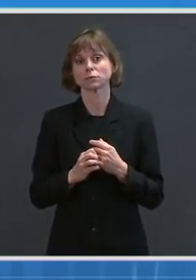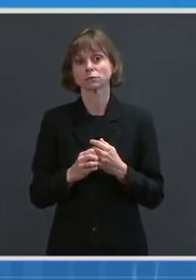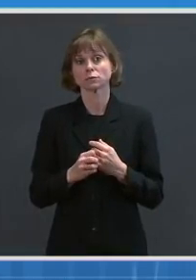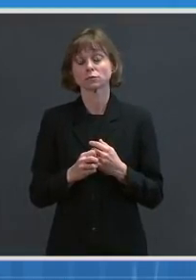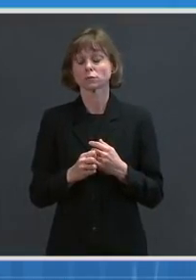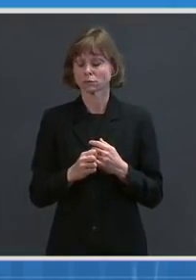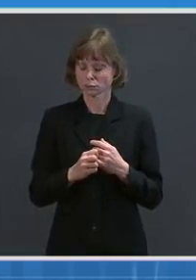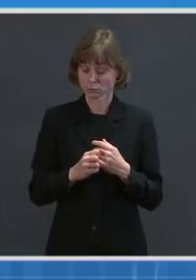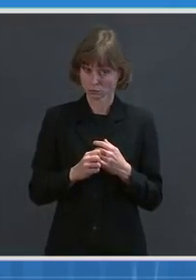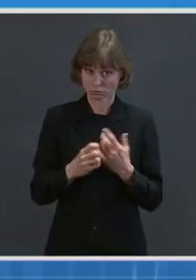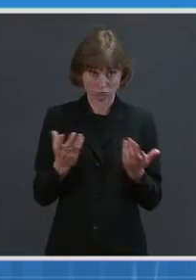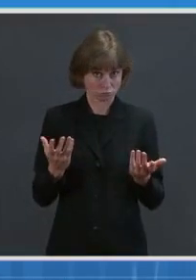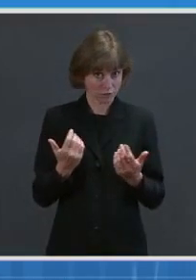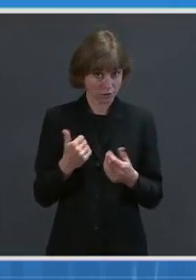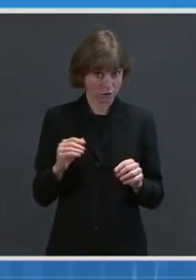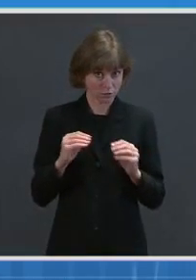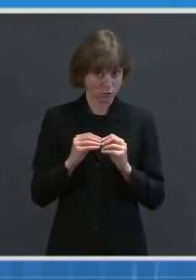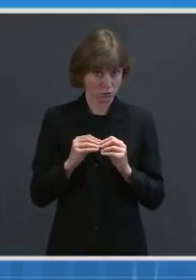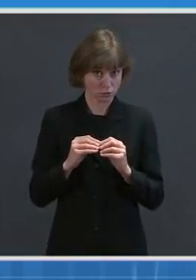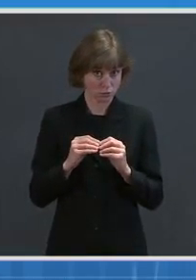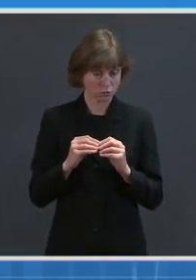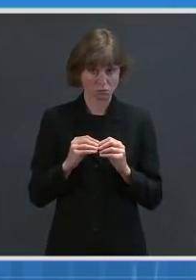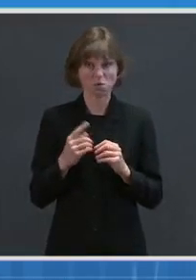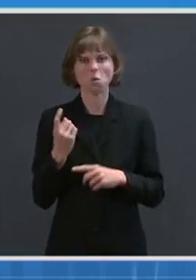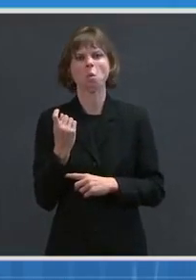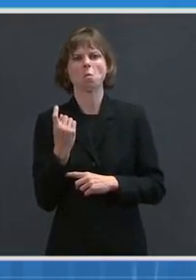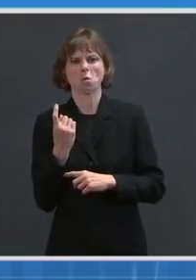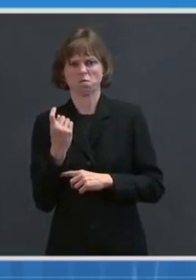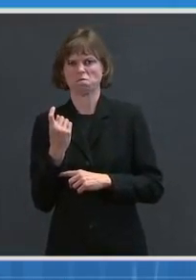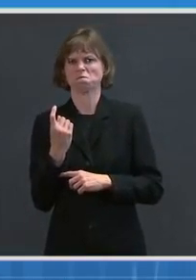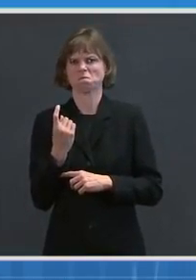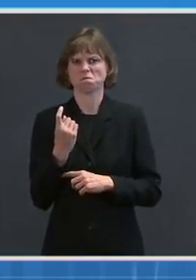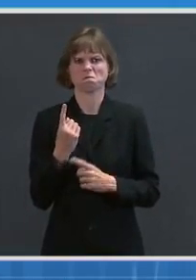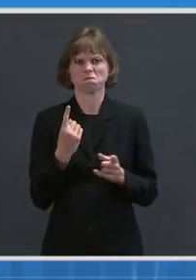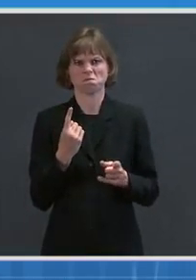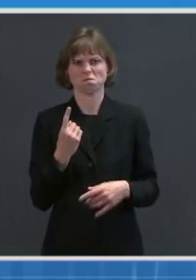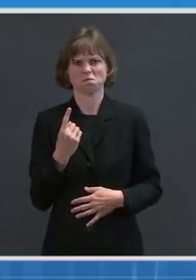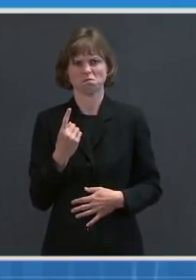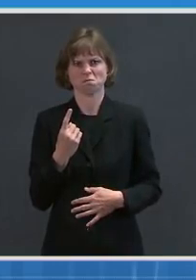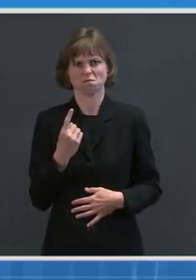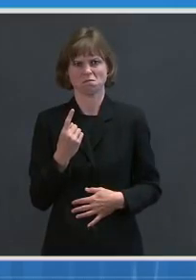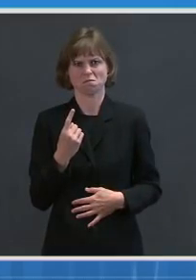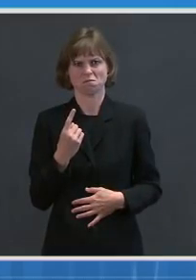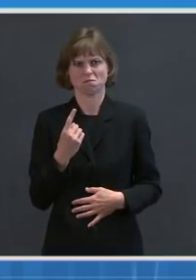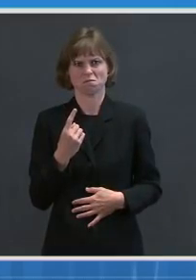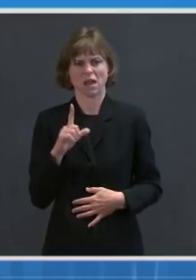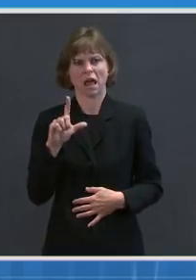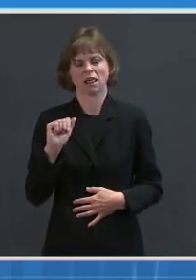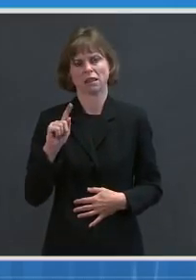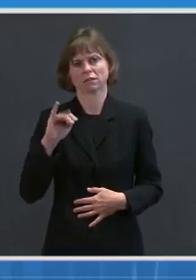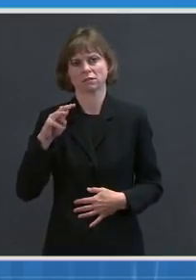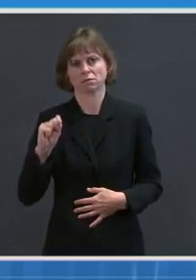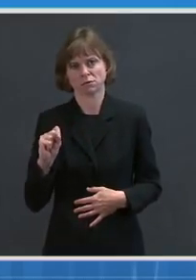Kevin, do we have any others? We can do one more. We'll go to Chris Majerian at the Los Angeles Times.